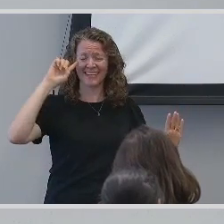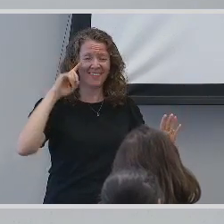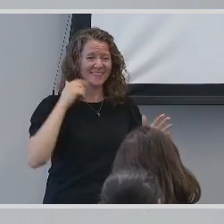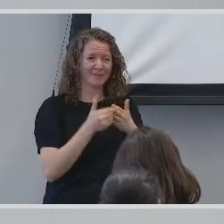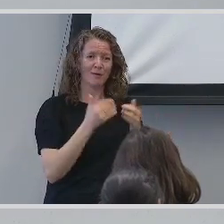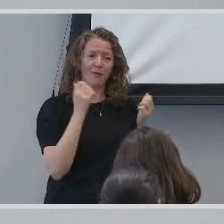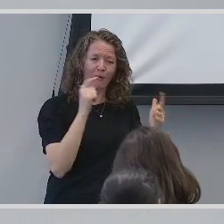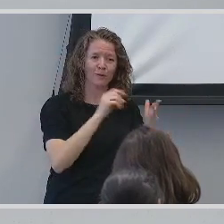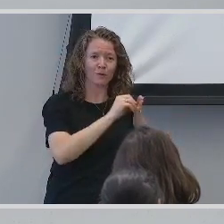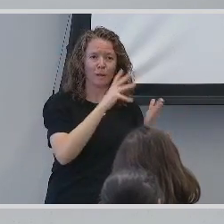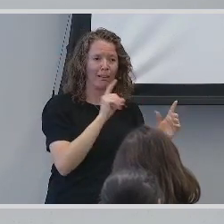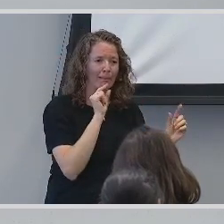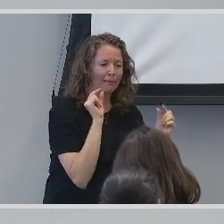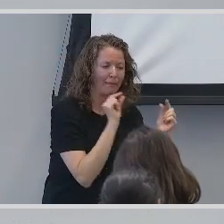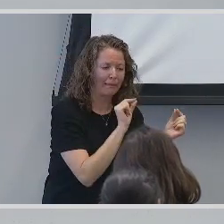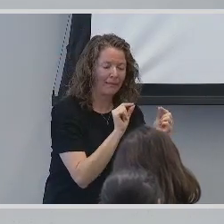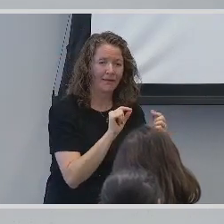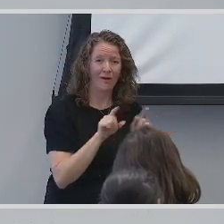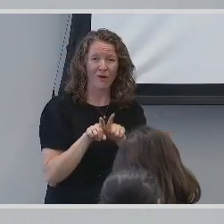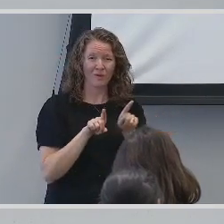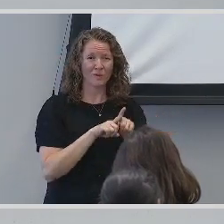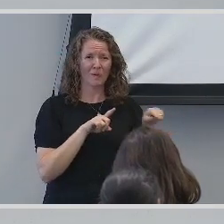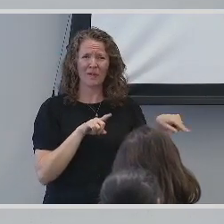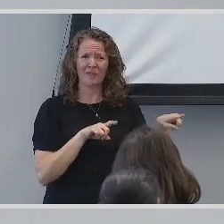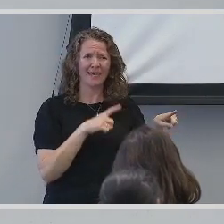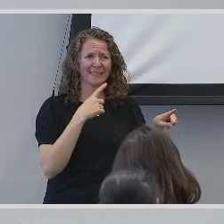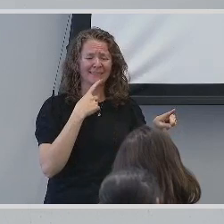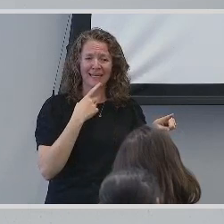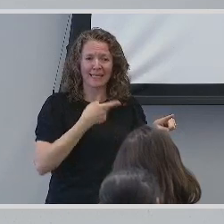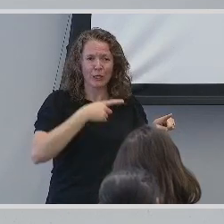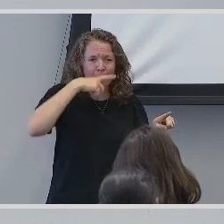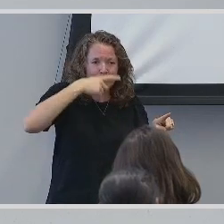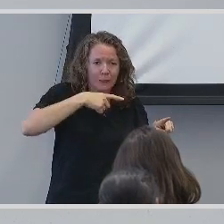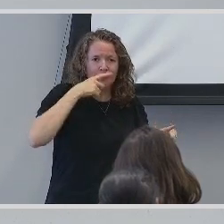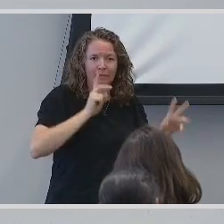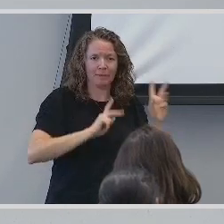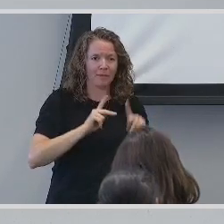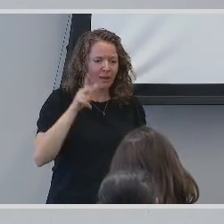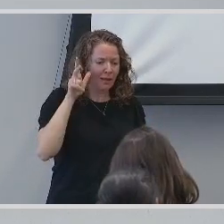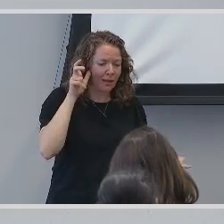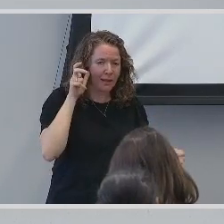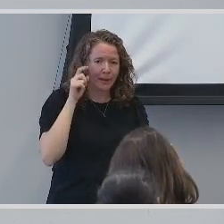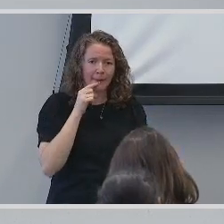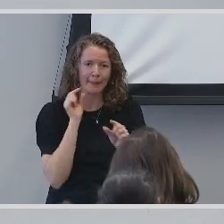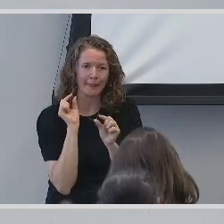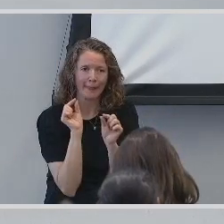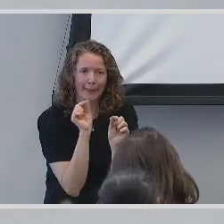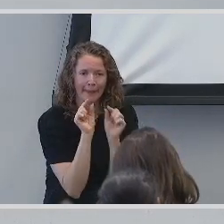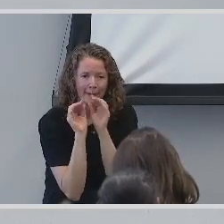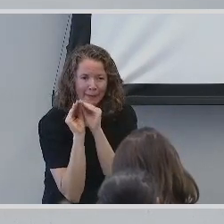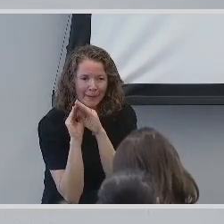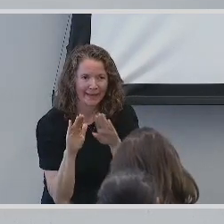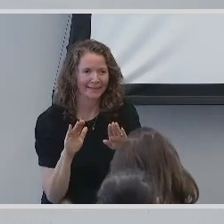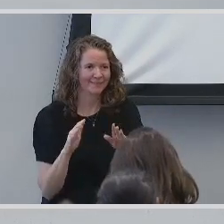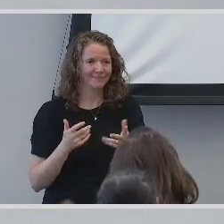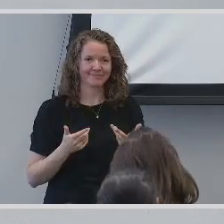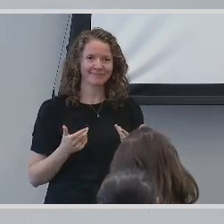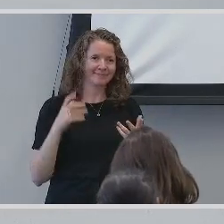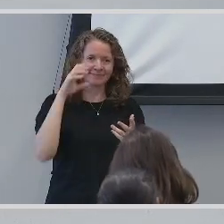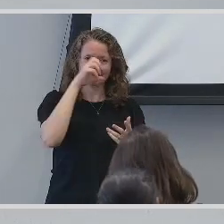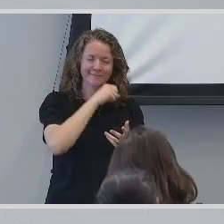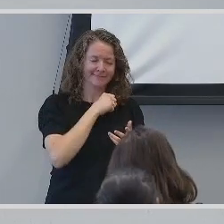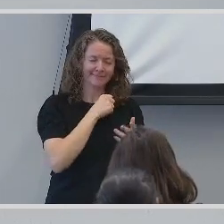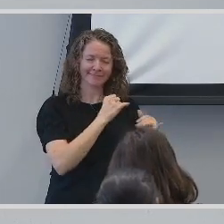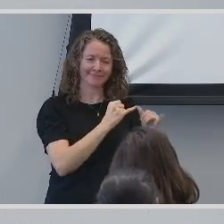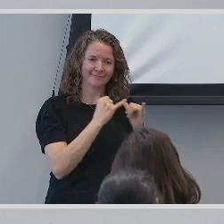clarified that they cannot decipher whispers and they are hearing. In response to the phone issue, I incorporated a